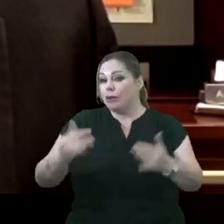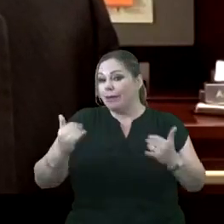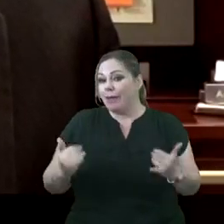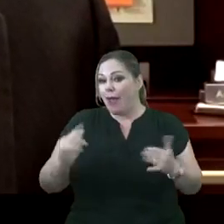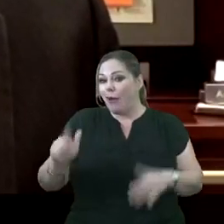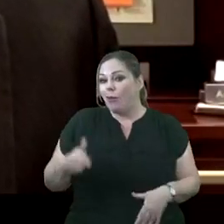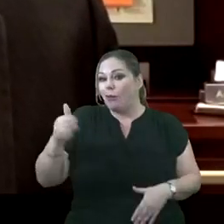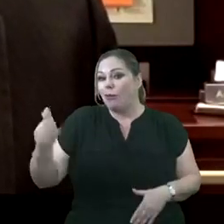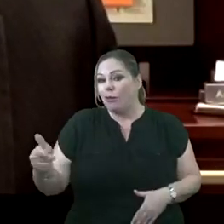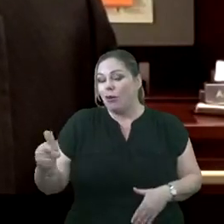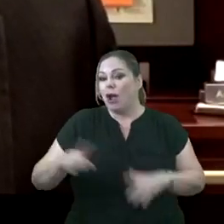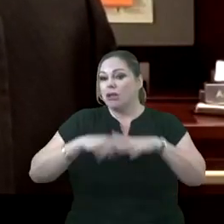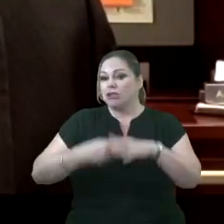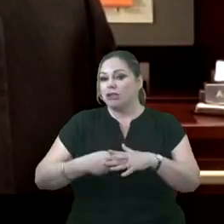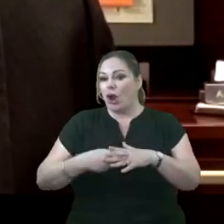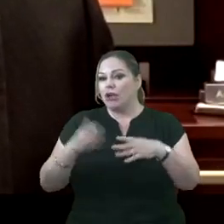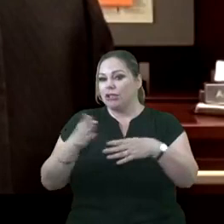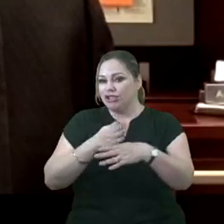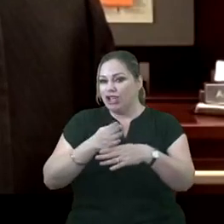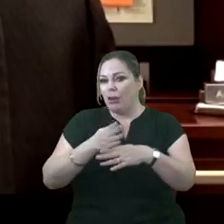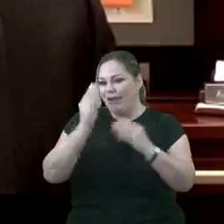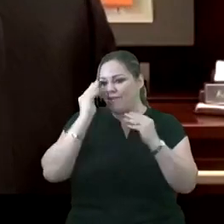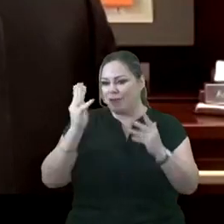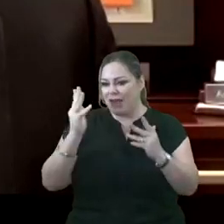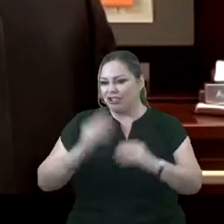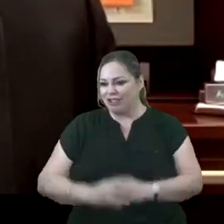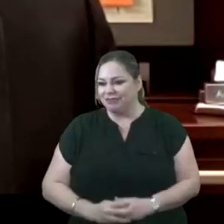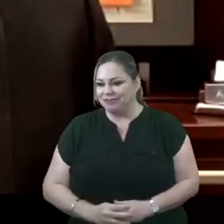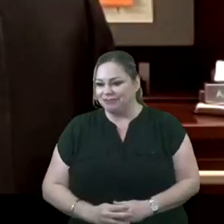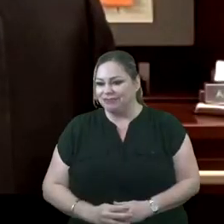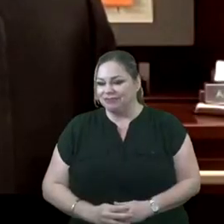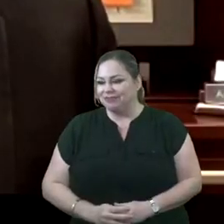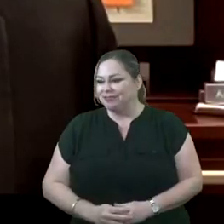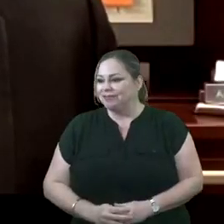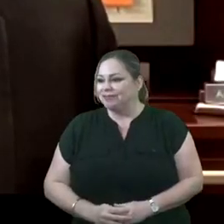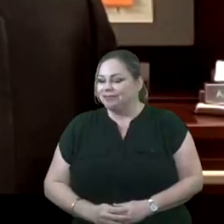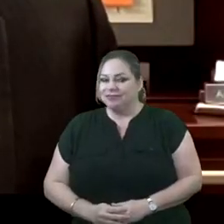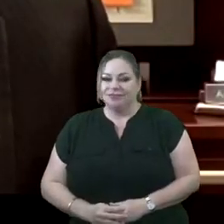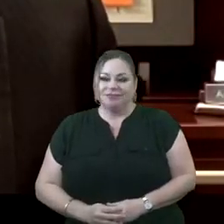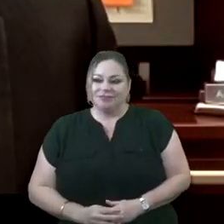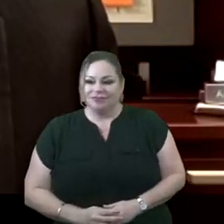to start the sharing of the information that she has for us.